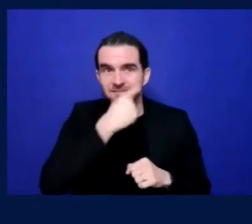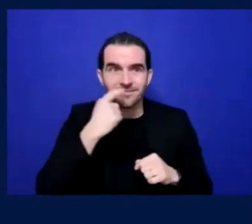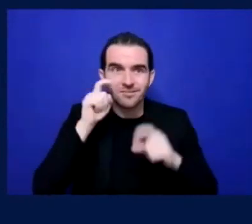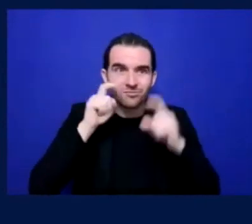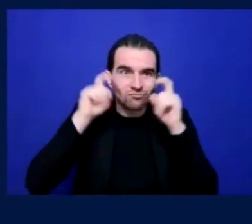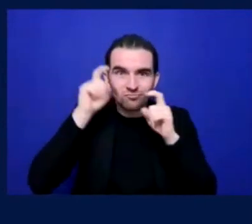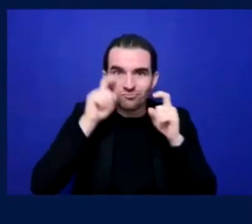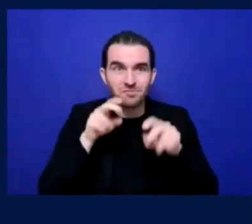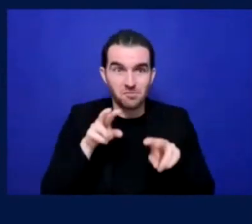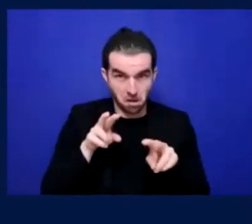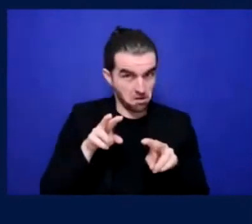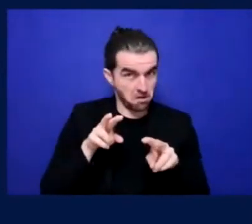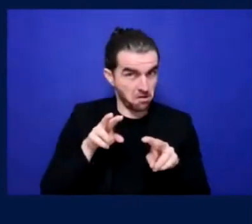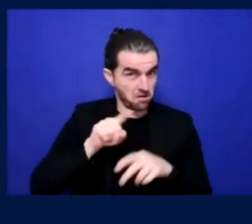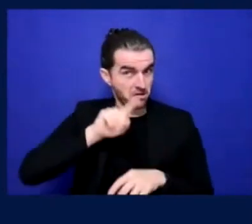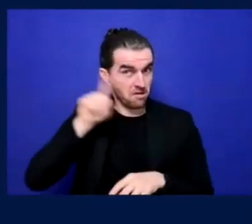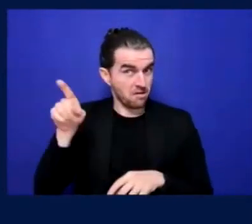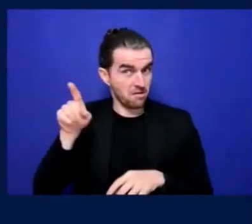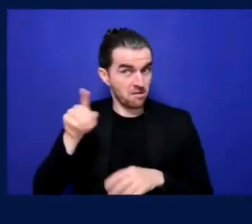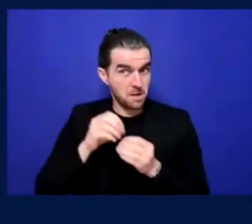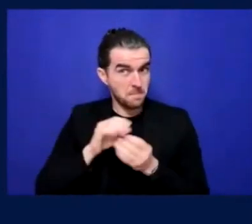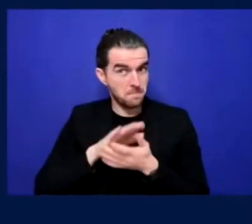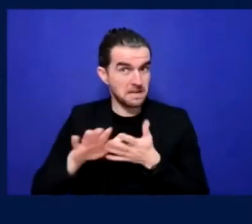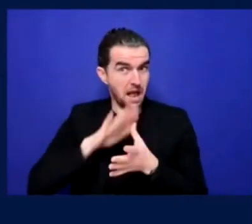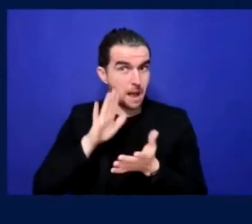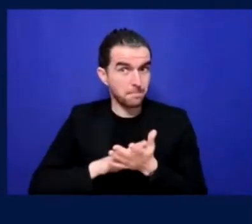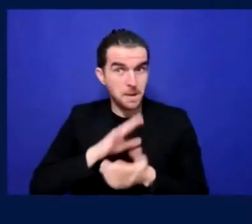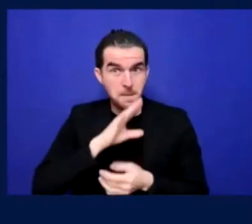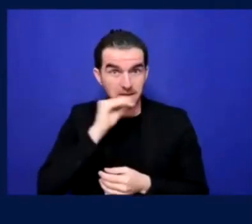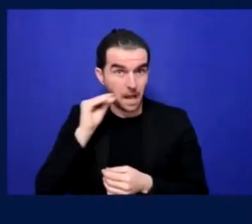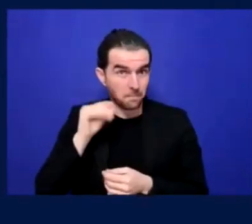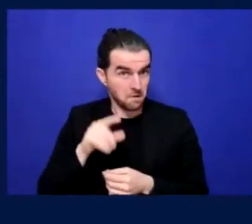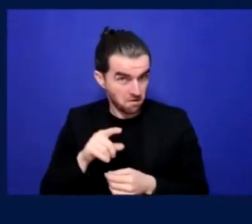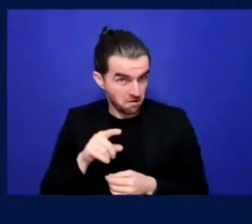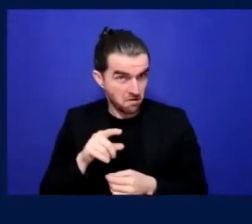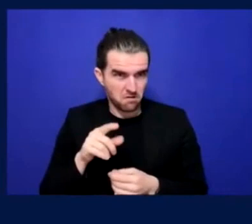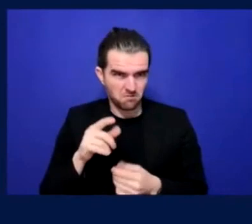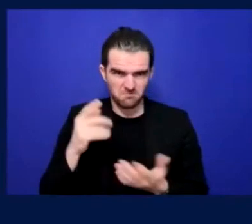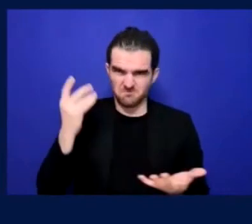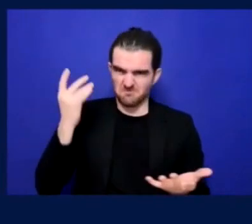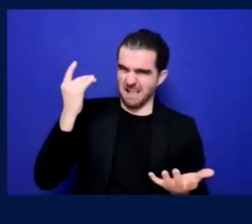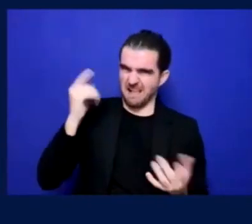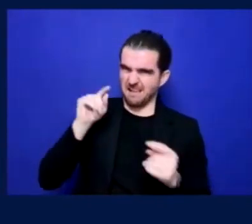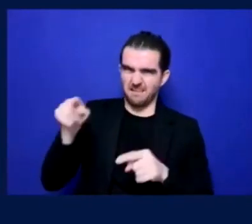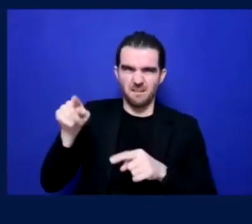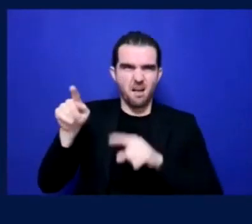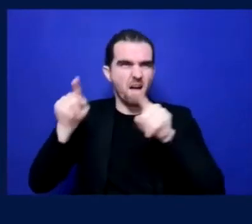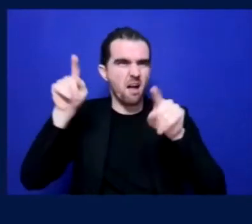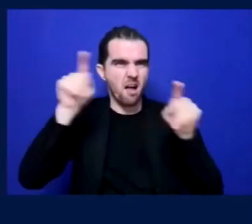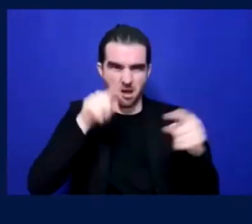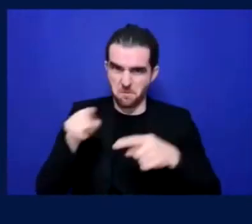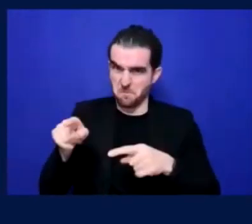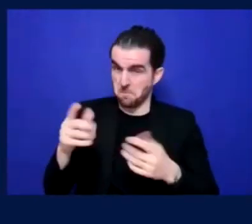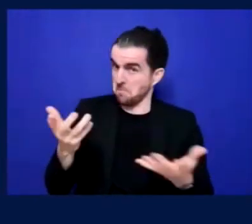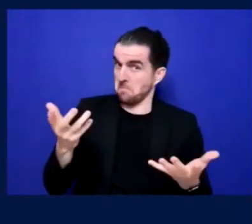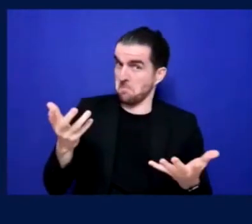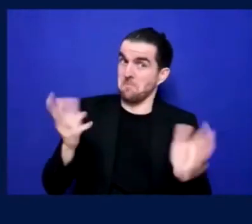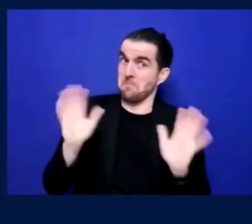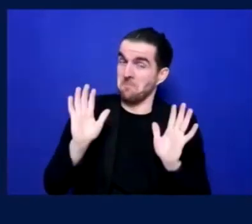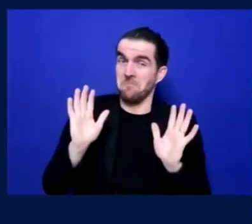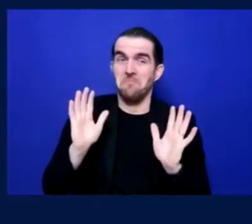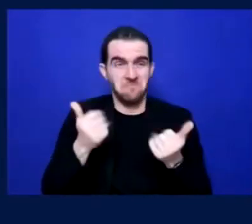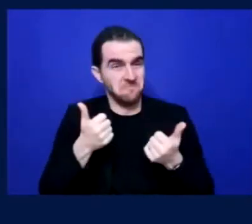you know, in, those trips that you, you, you mentioned, um, could you explain a little bit more about those barriers, about those you faced and